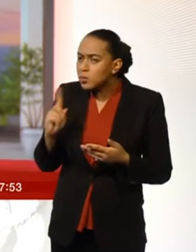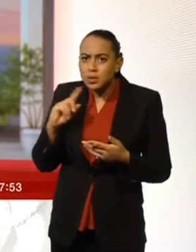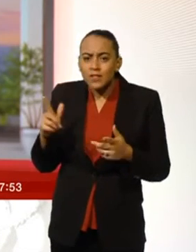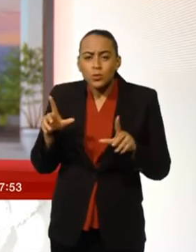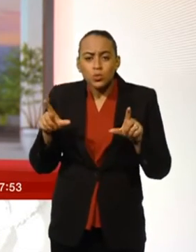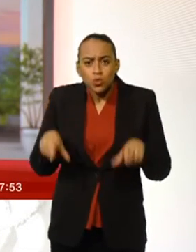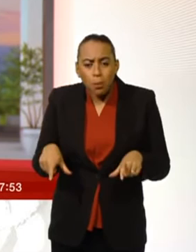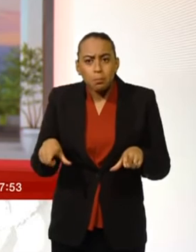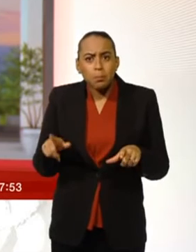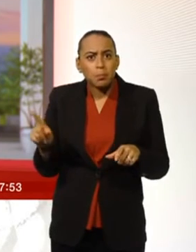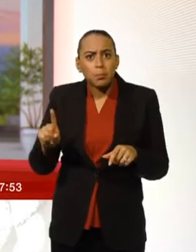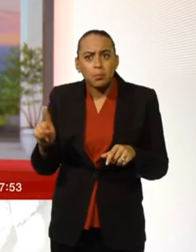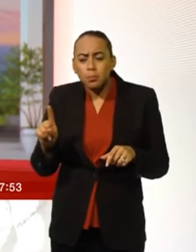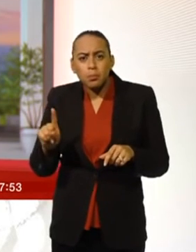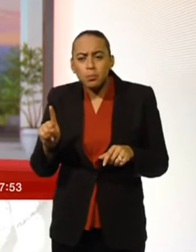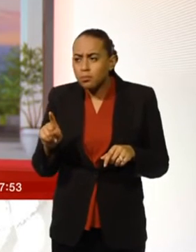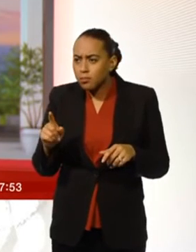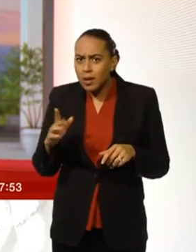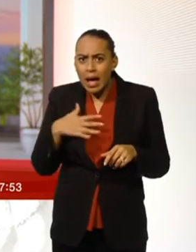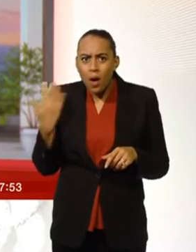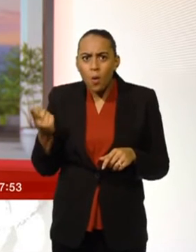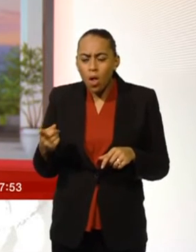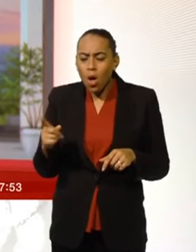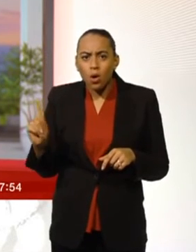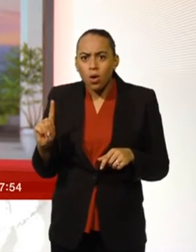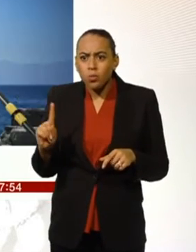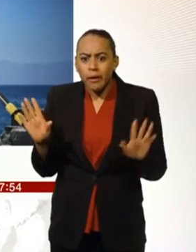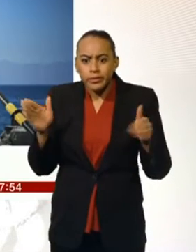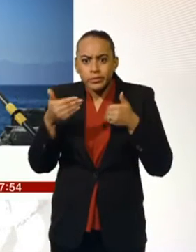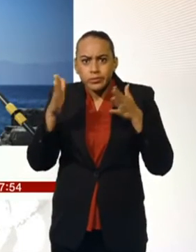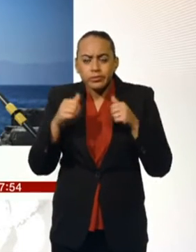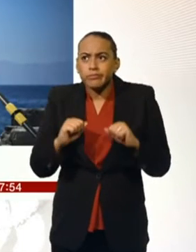The adventure's well underway. But how long have you been kind of shut in the cabin?